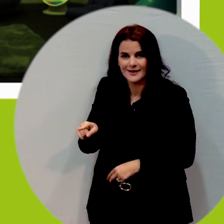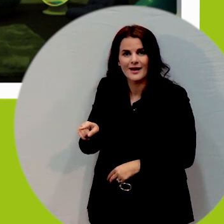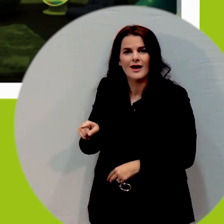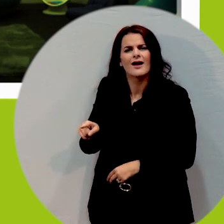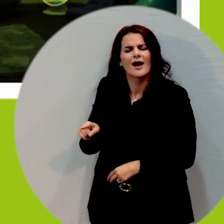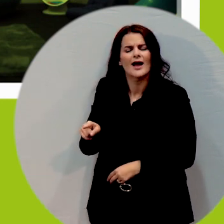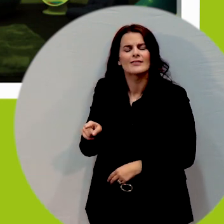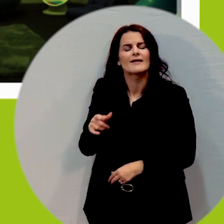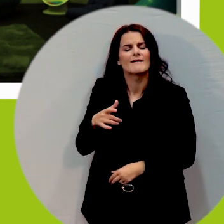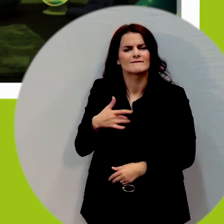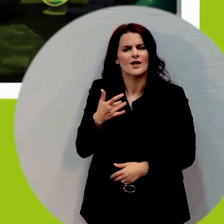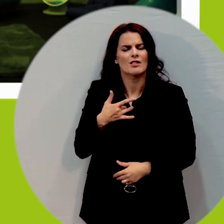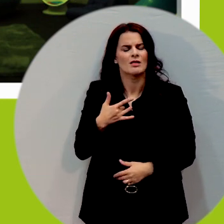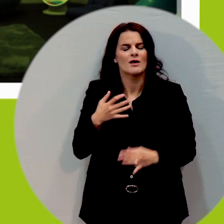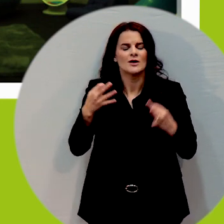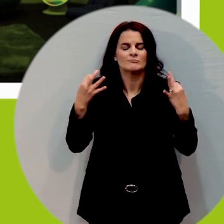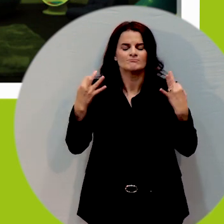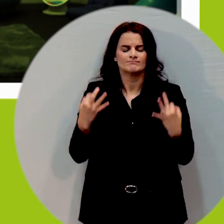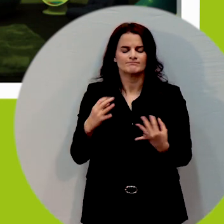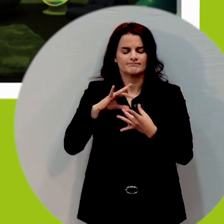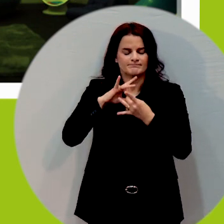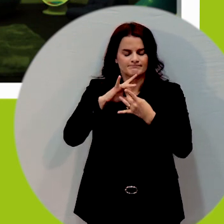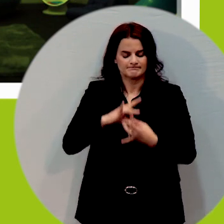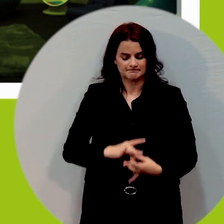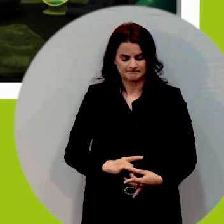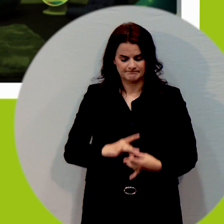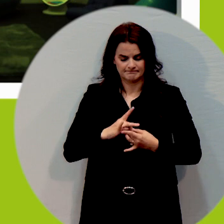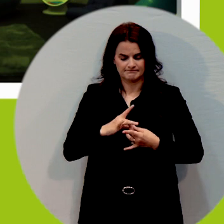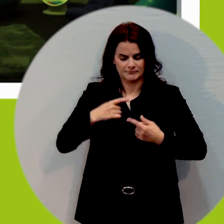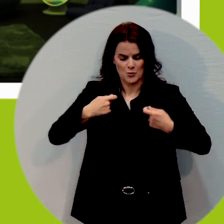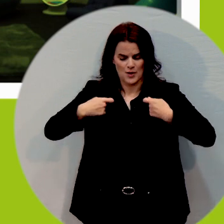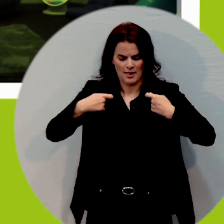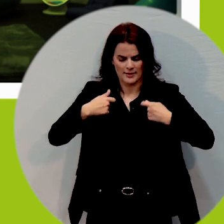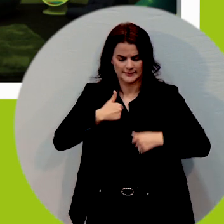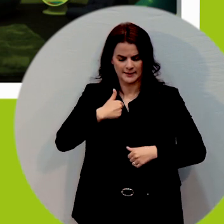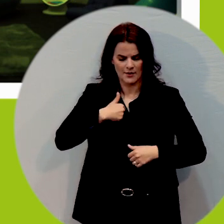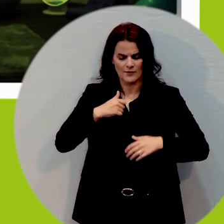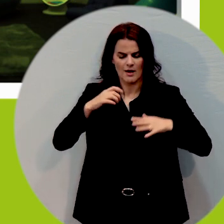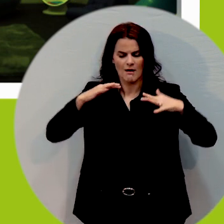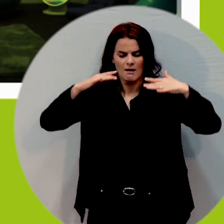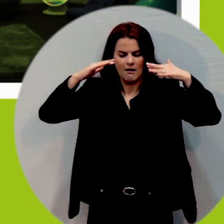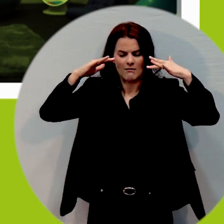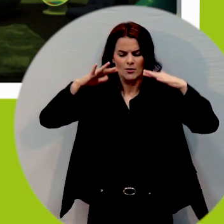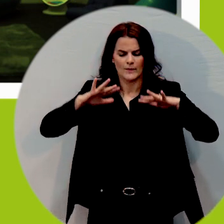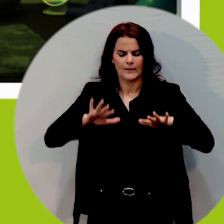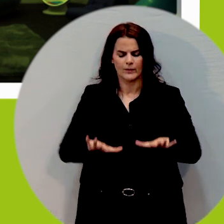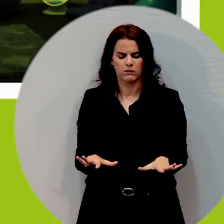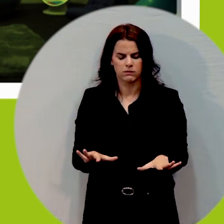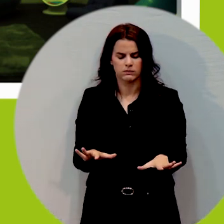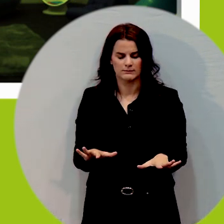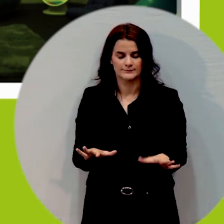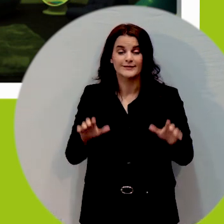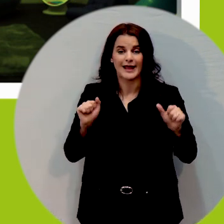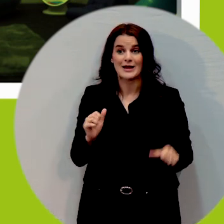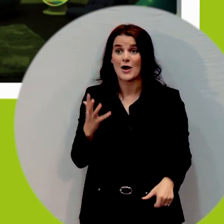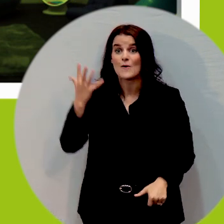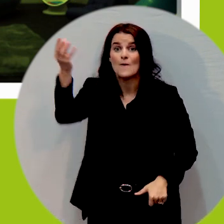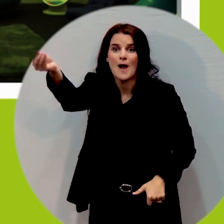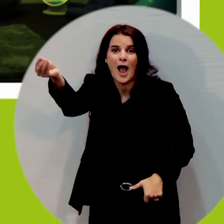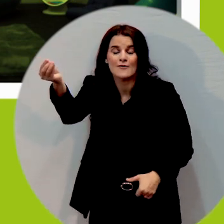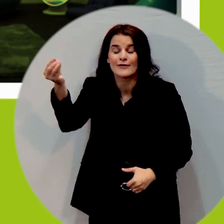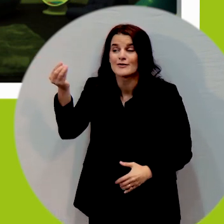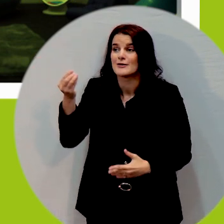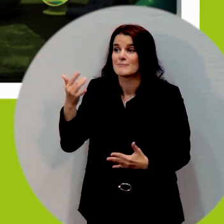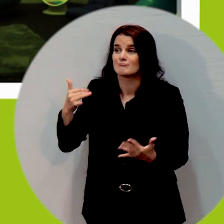can go back out and use the environments and the places around you would be really beneficial to have in the